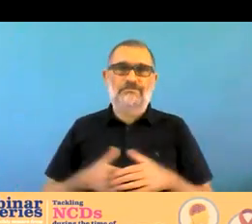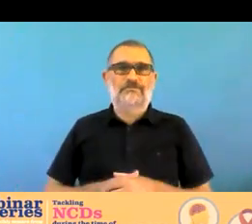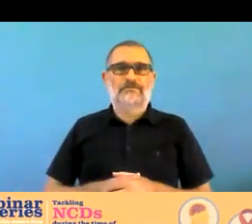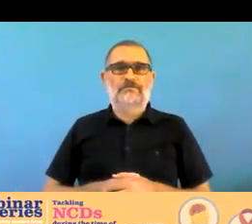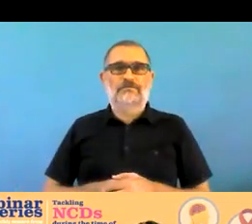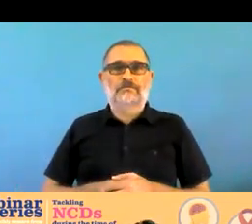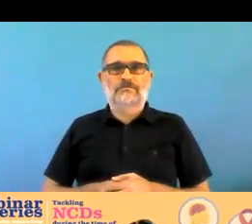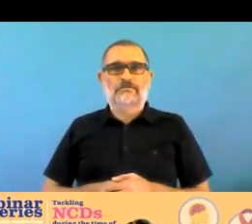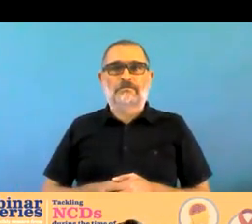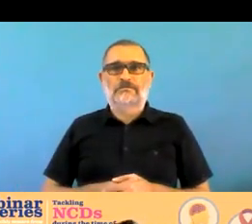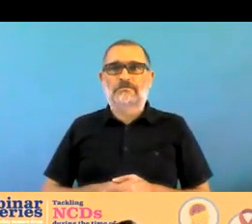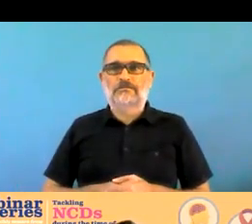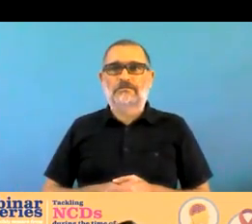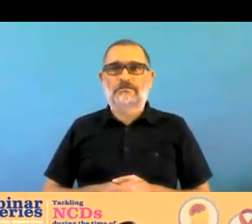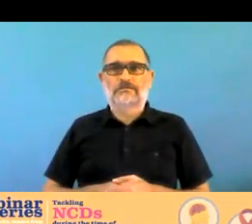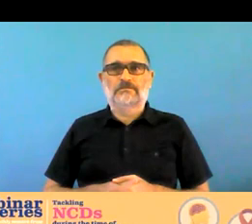users are